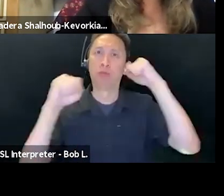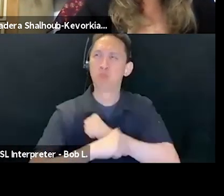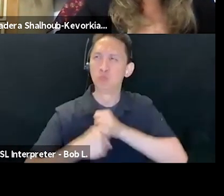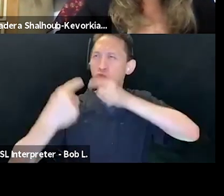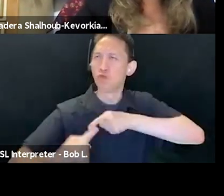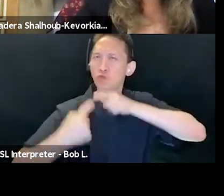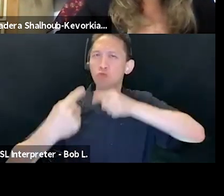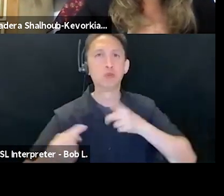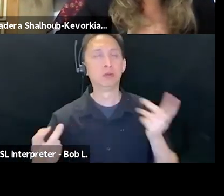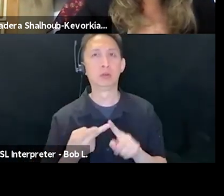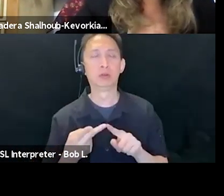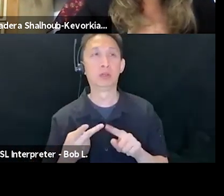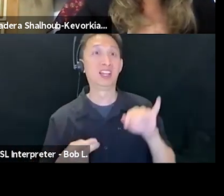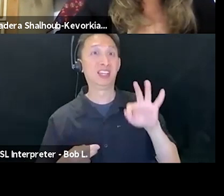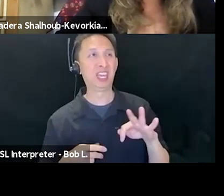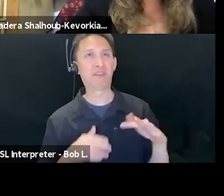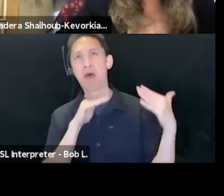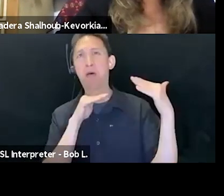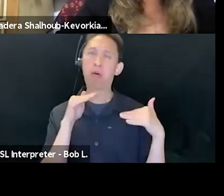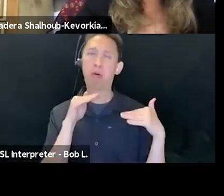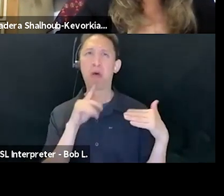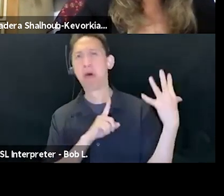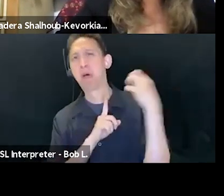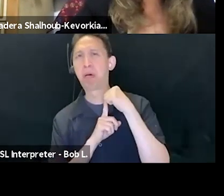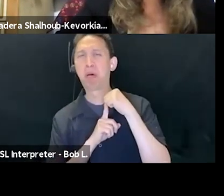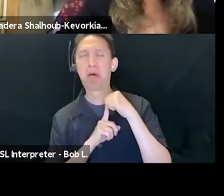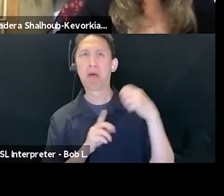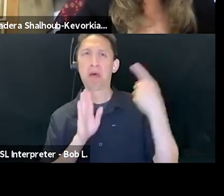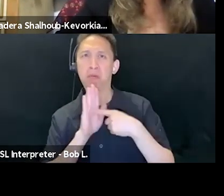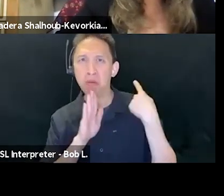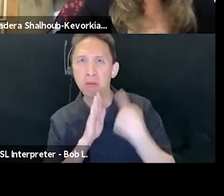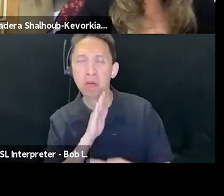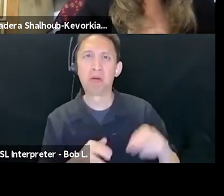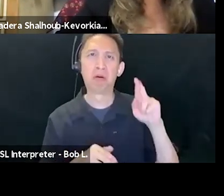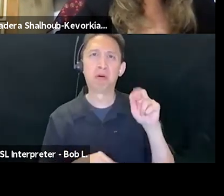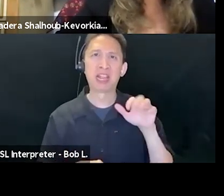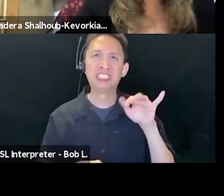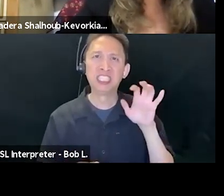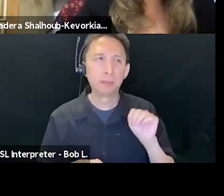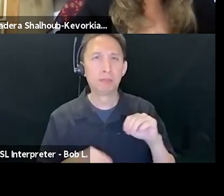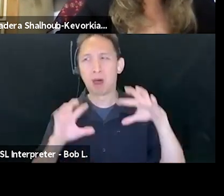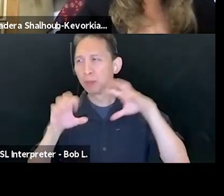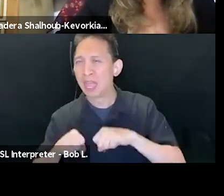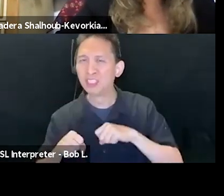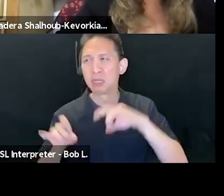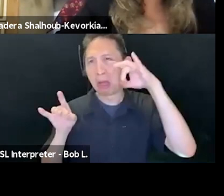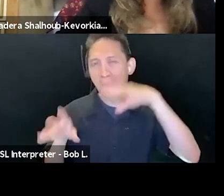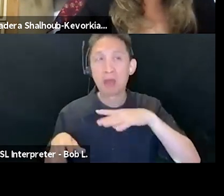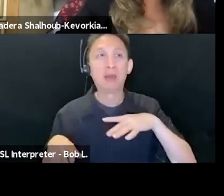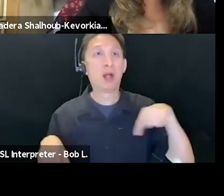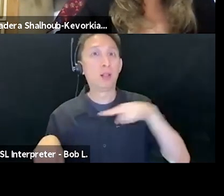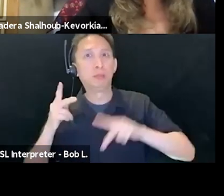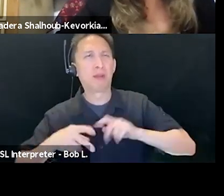steadfastness in the face of injustice, and racism, and hostility, and occupation, and all the things that go with that,